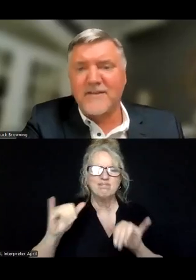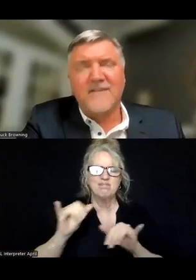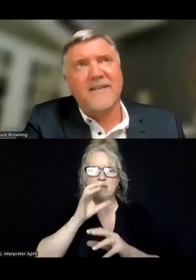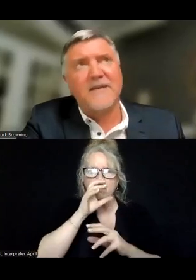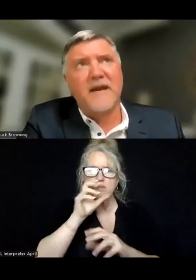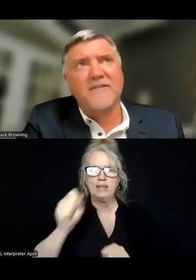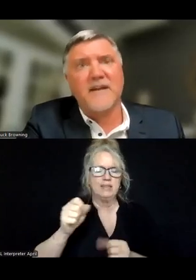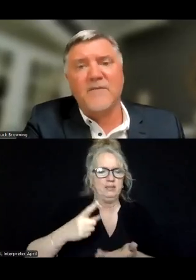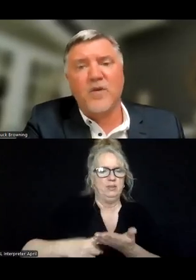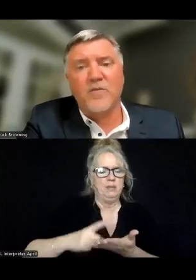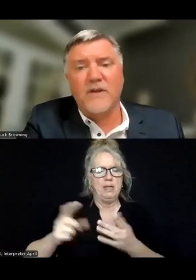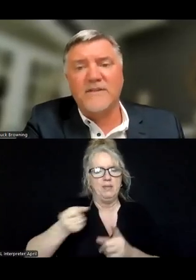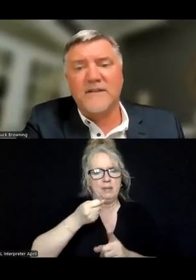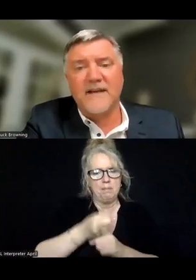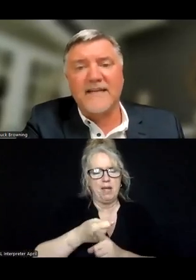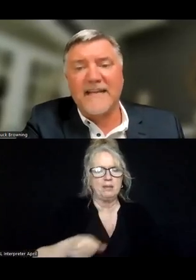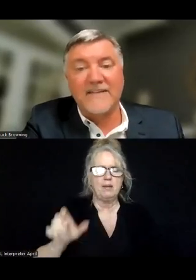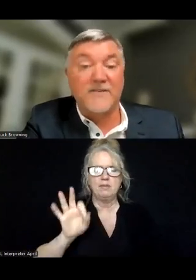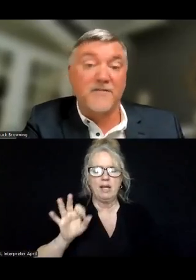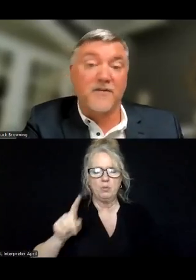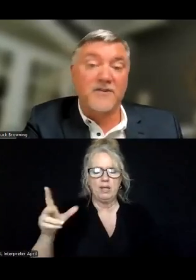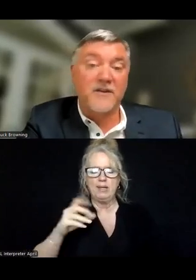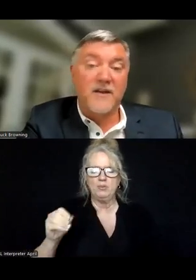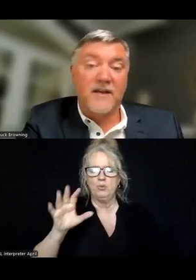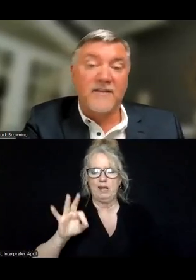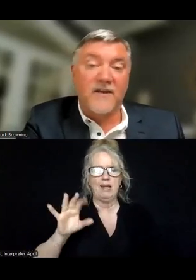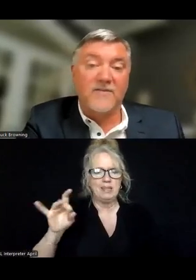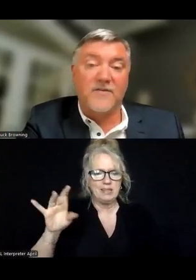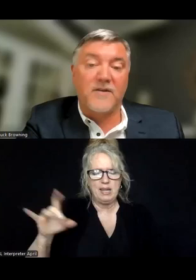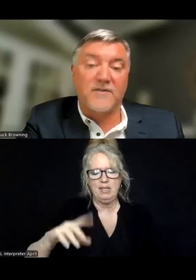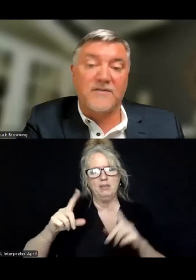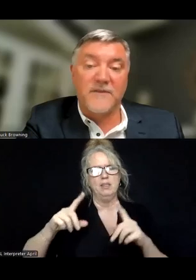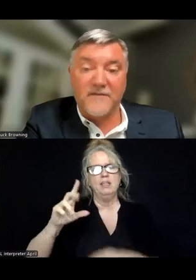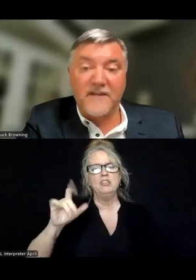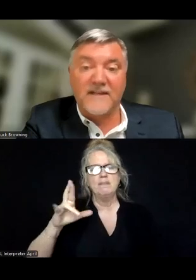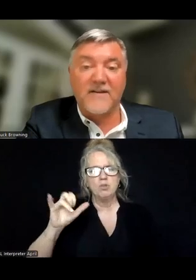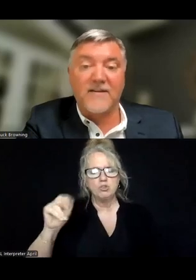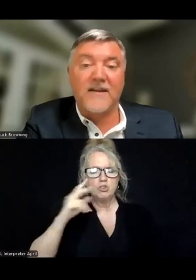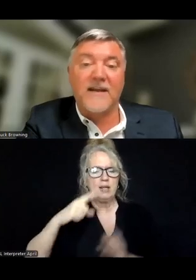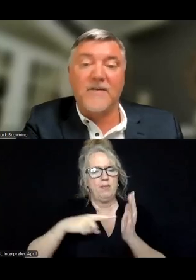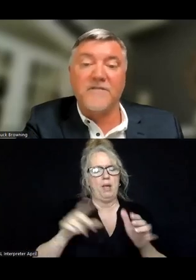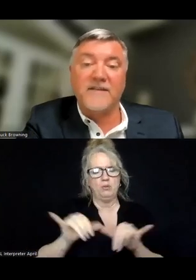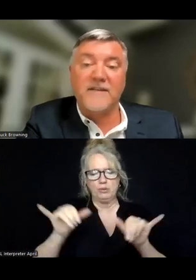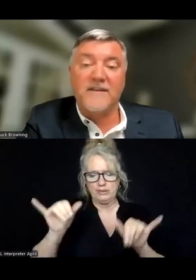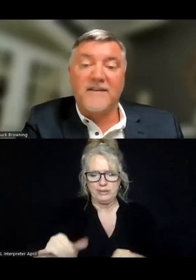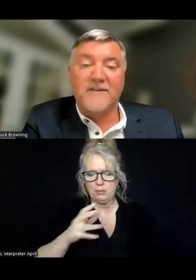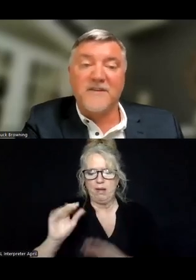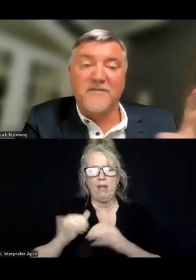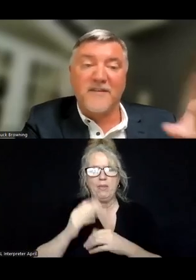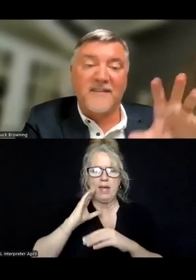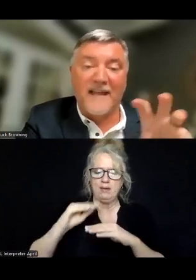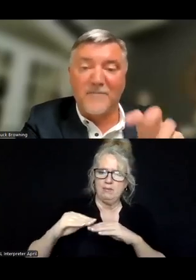about the impact of 9-1-1 to 9-8-8 diversion in the Arizona model system in the Phoenix area and how it affected